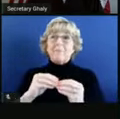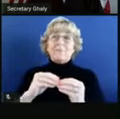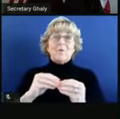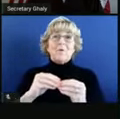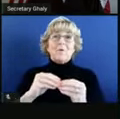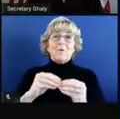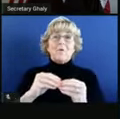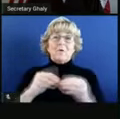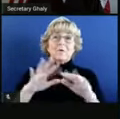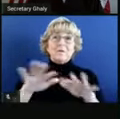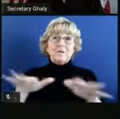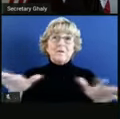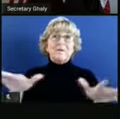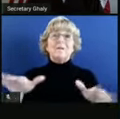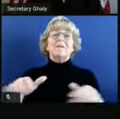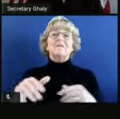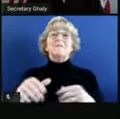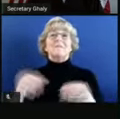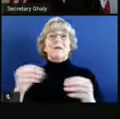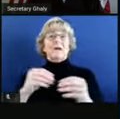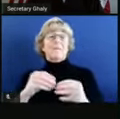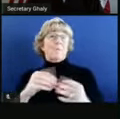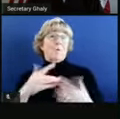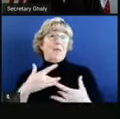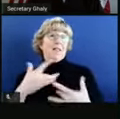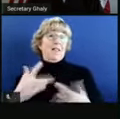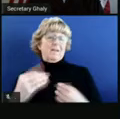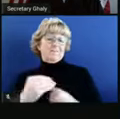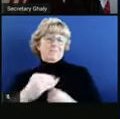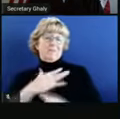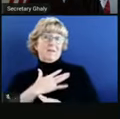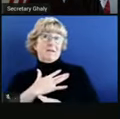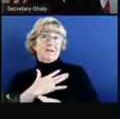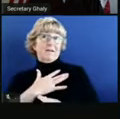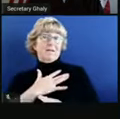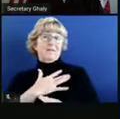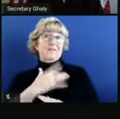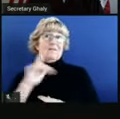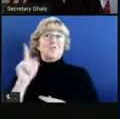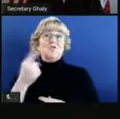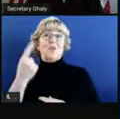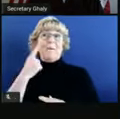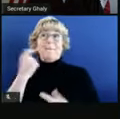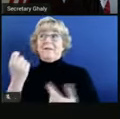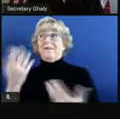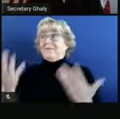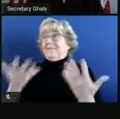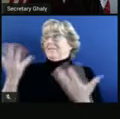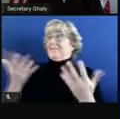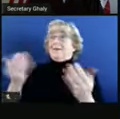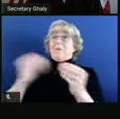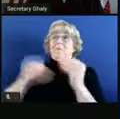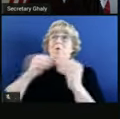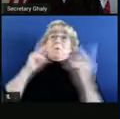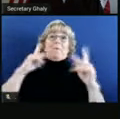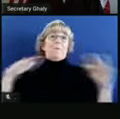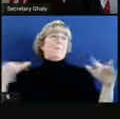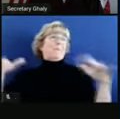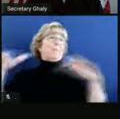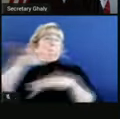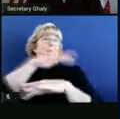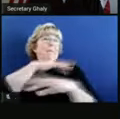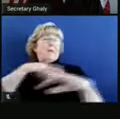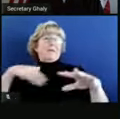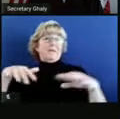as we say. You are more likely to get infected with COVID just because it's more available and more around our communities.